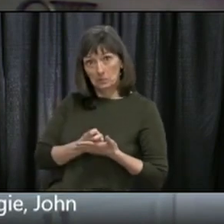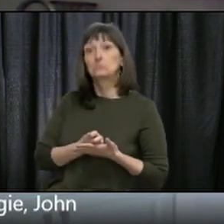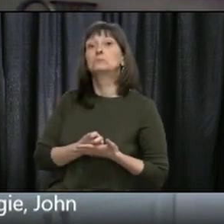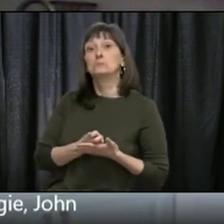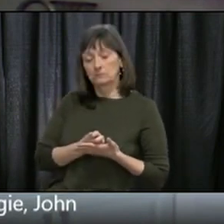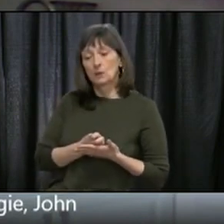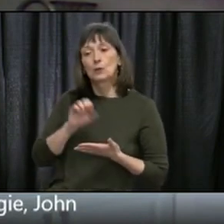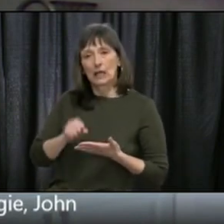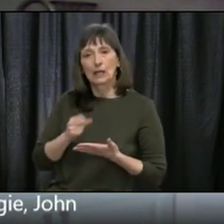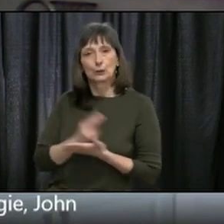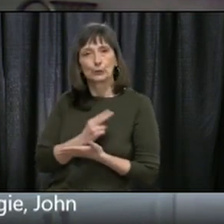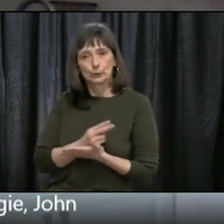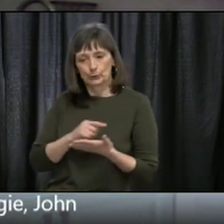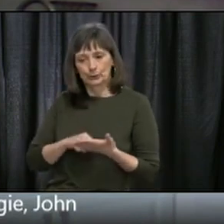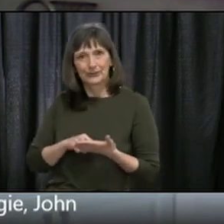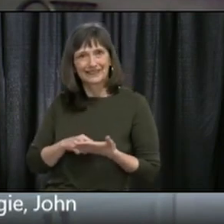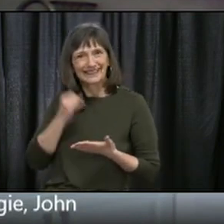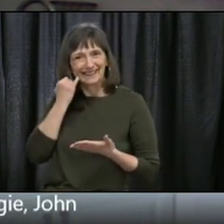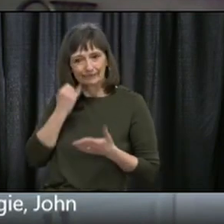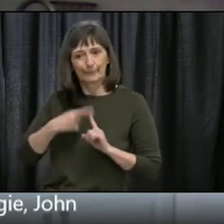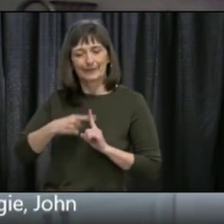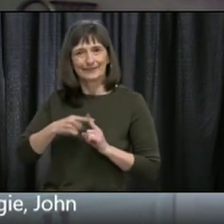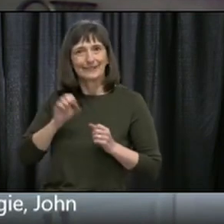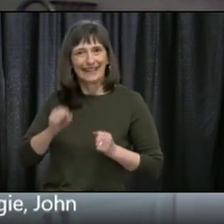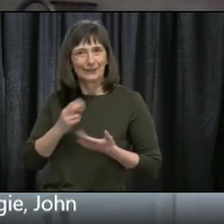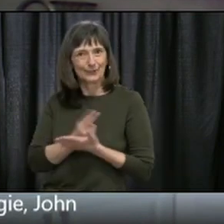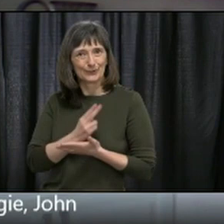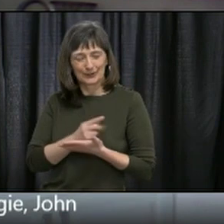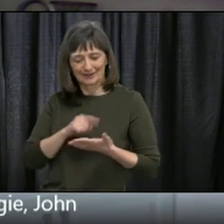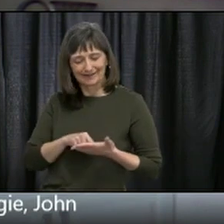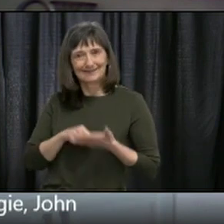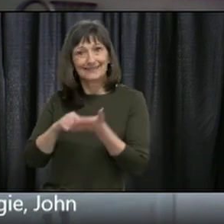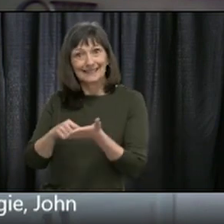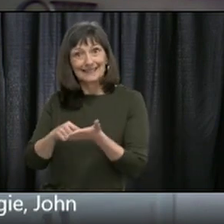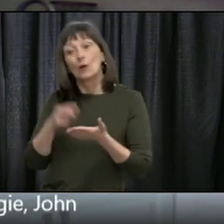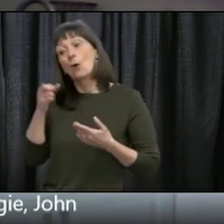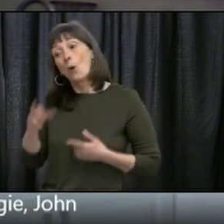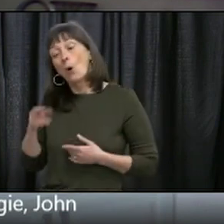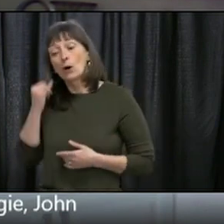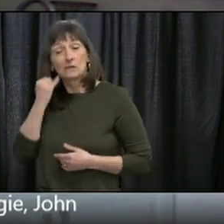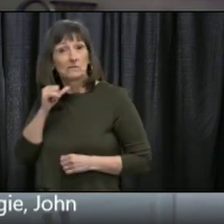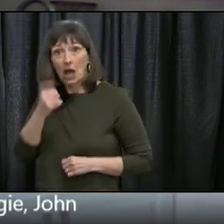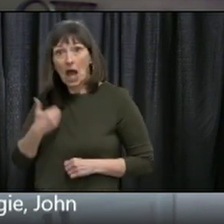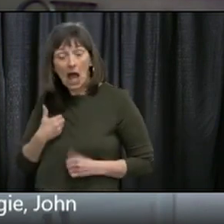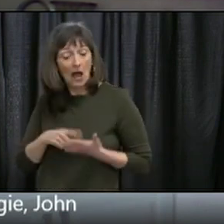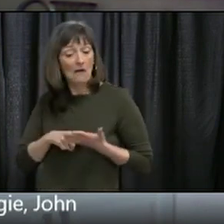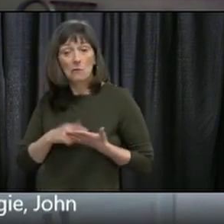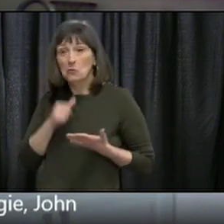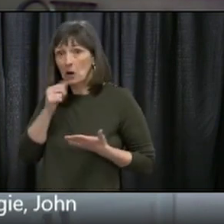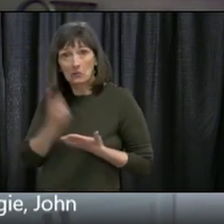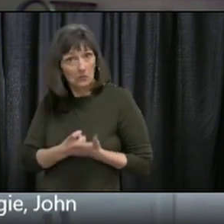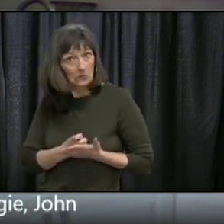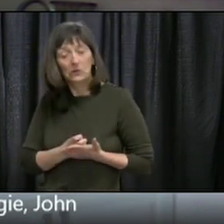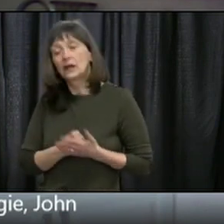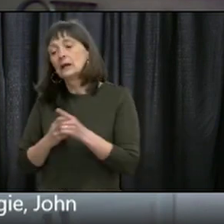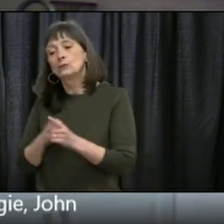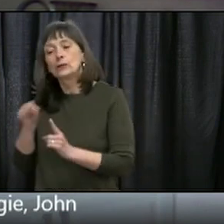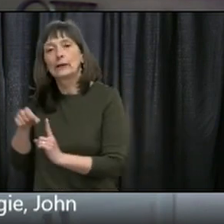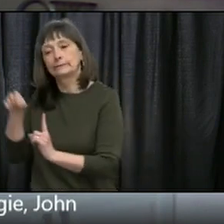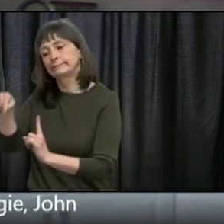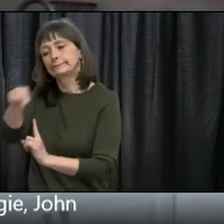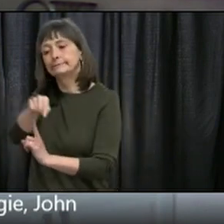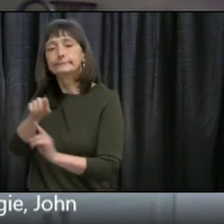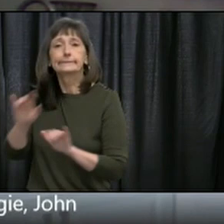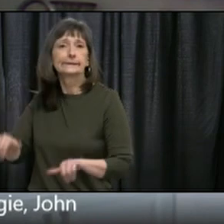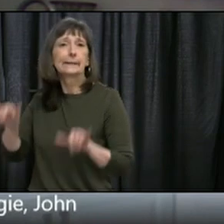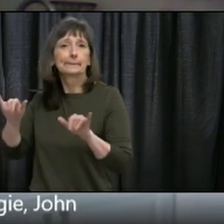used for contact tracing. And it would just facilitate the program and make it a lot more detailed. the